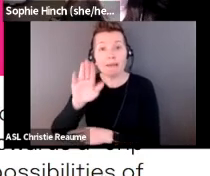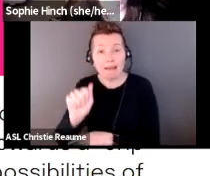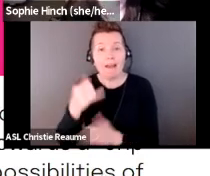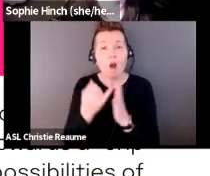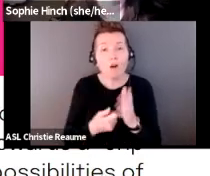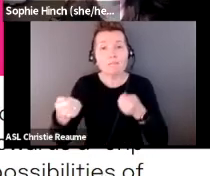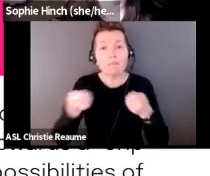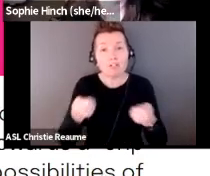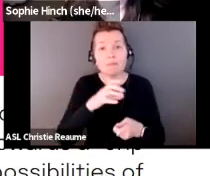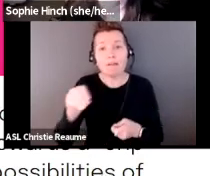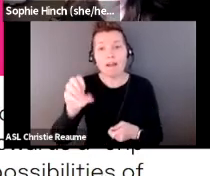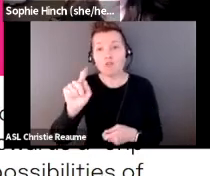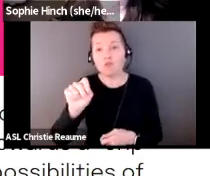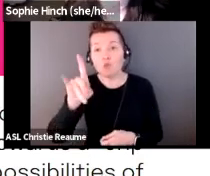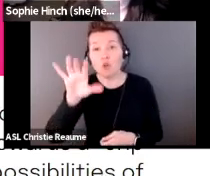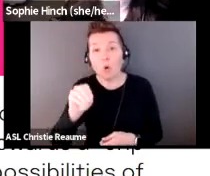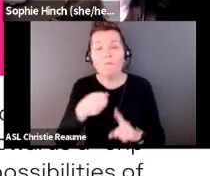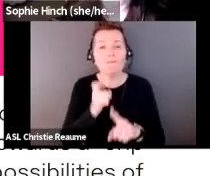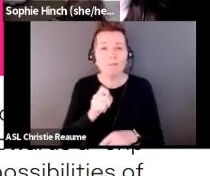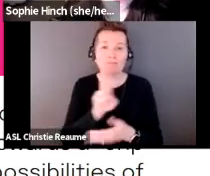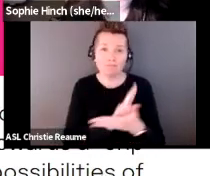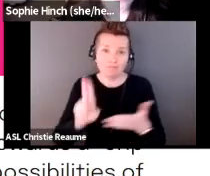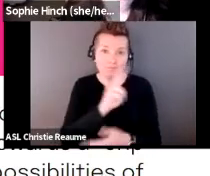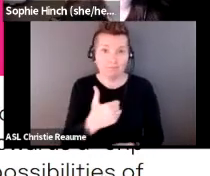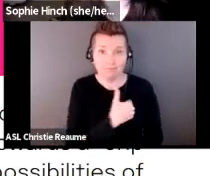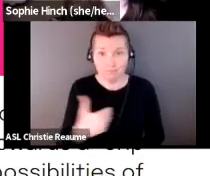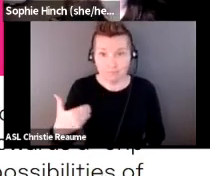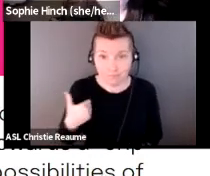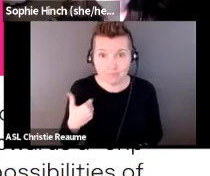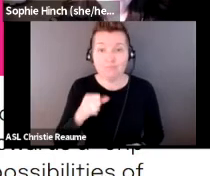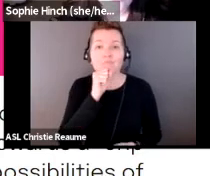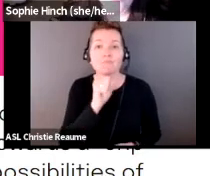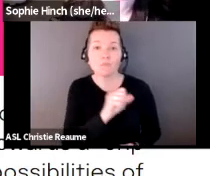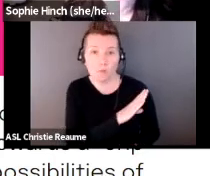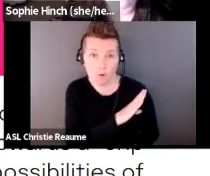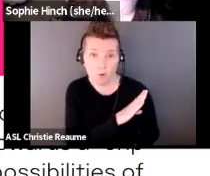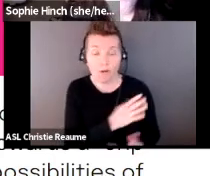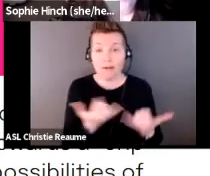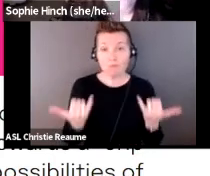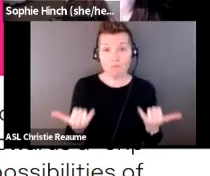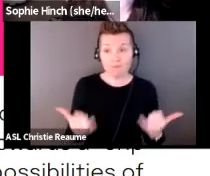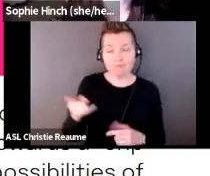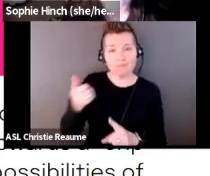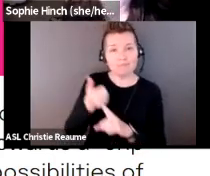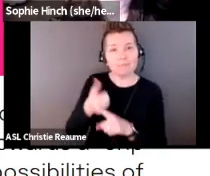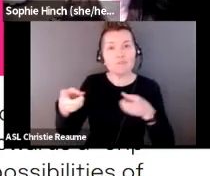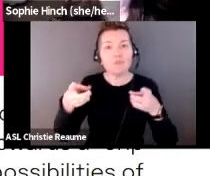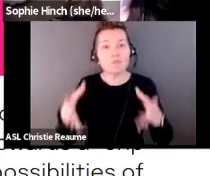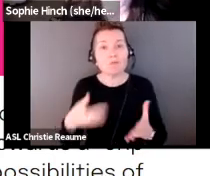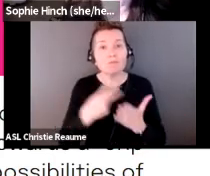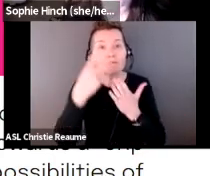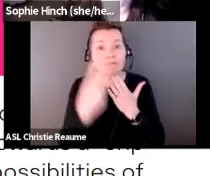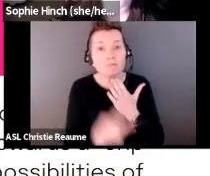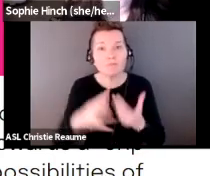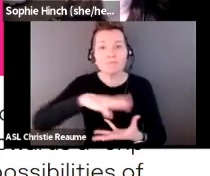from the University of Toronto Scarborough and is currently the Director of Programming at Tangled Art